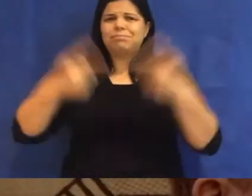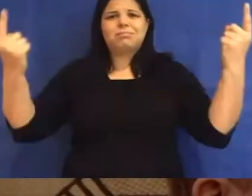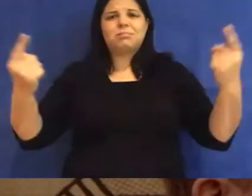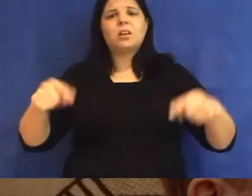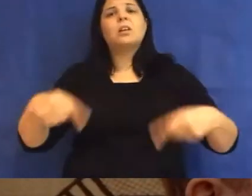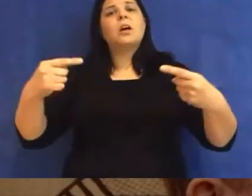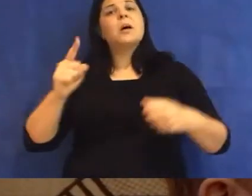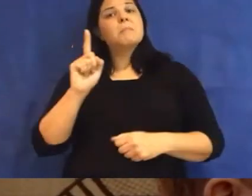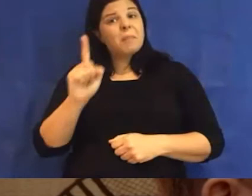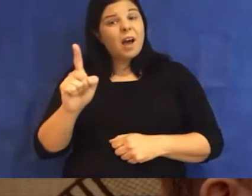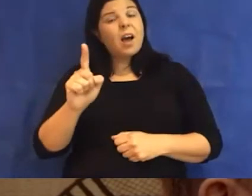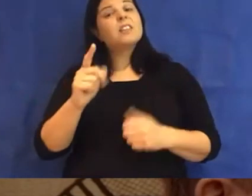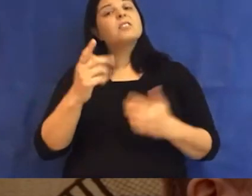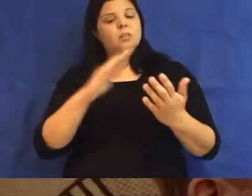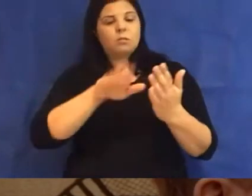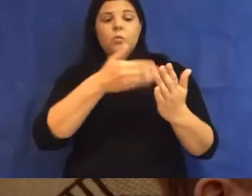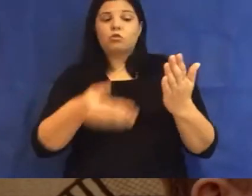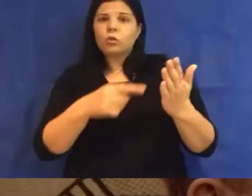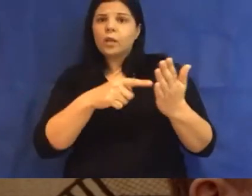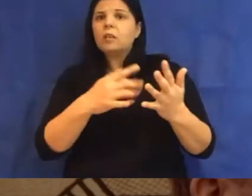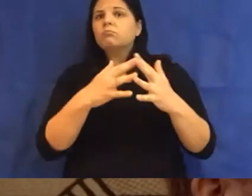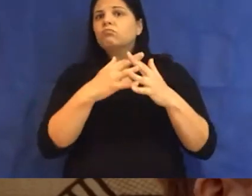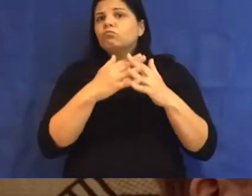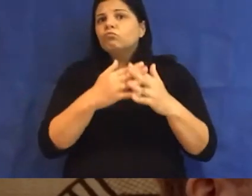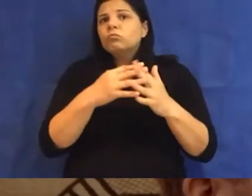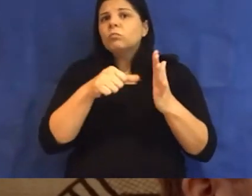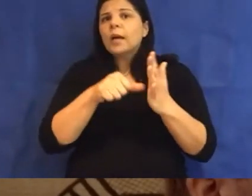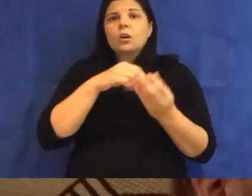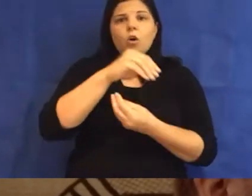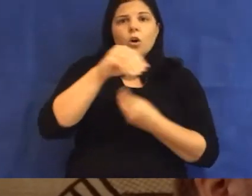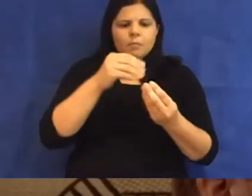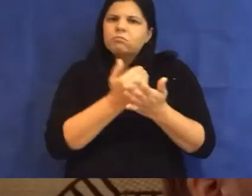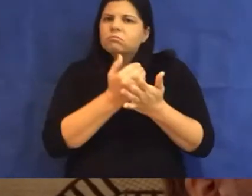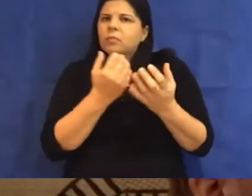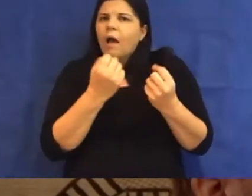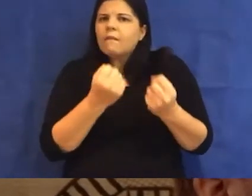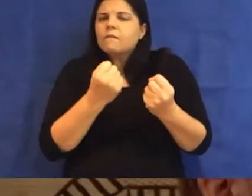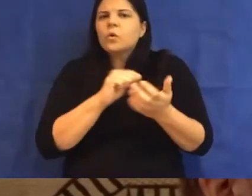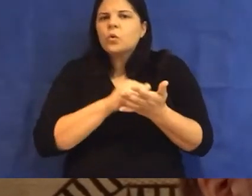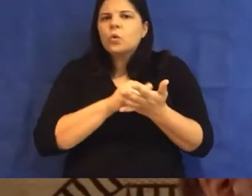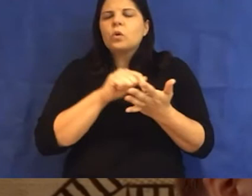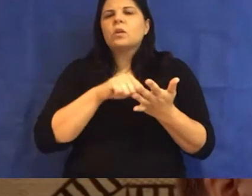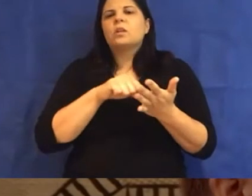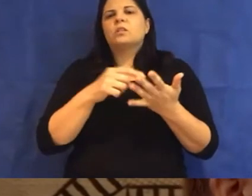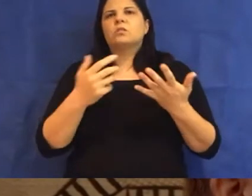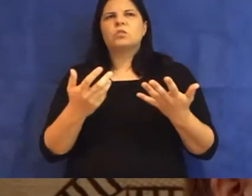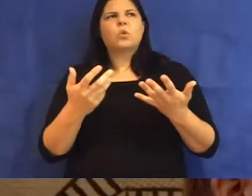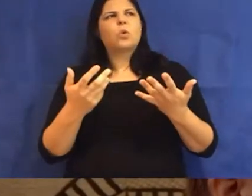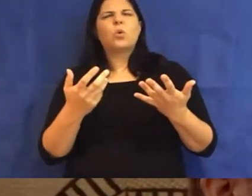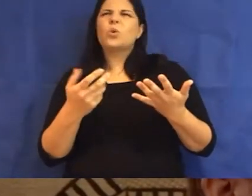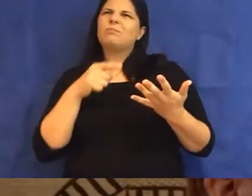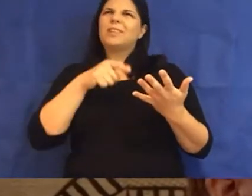something about poetry's, you know, material reality, its economy, and its basis in systems of privilege